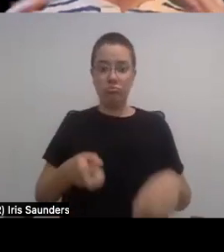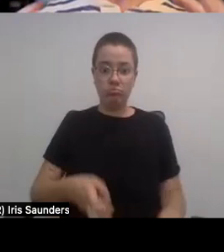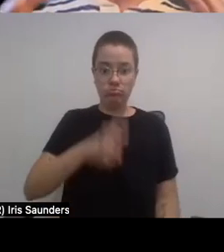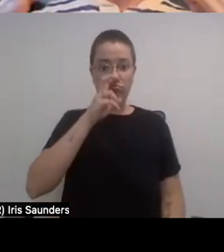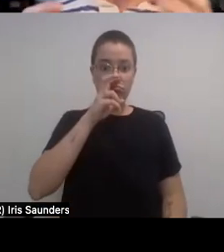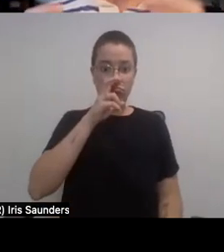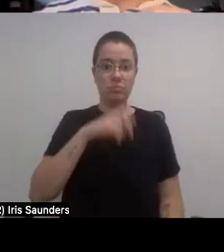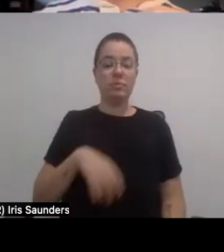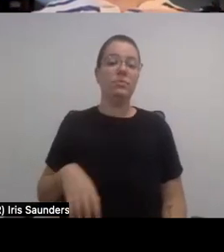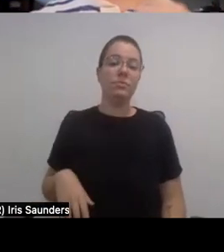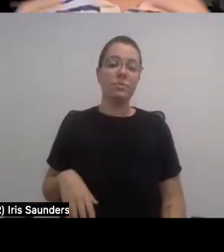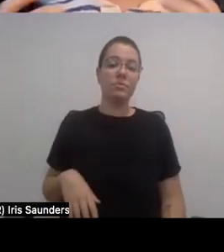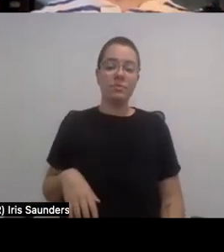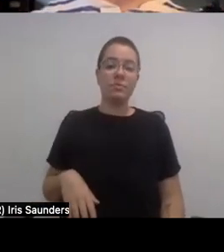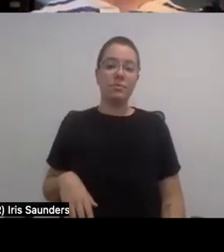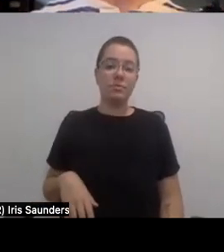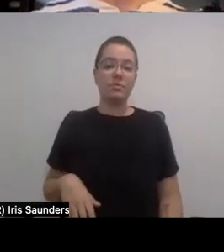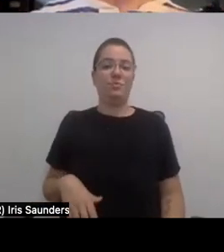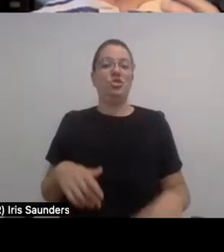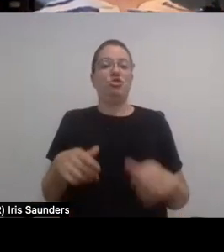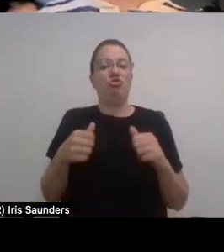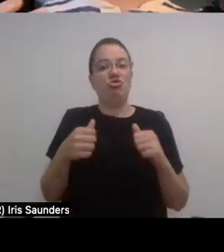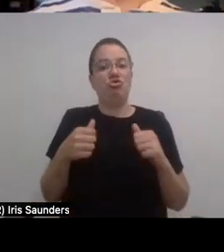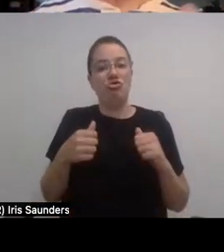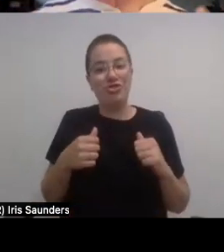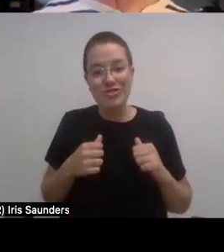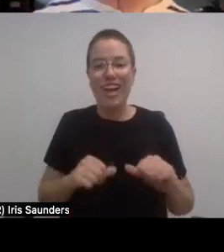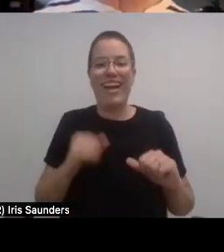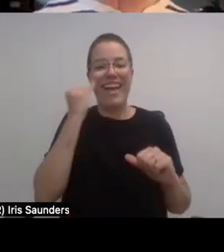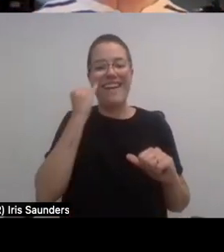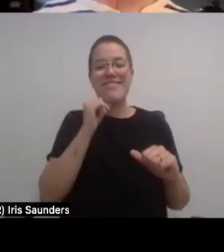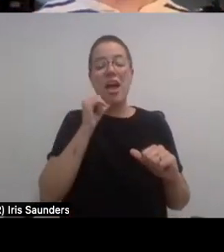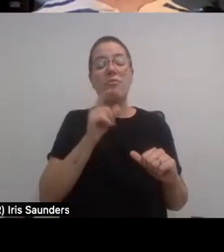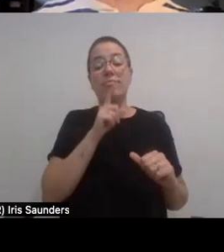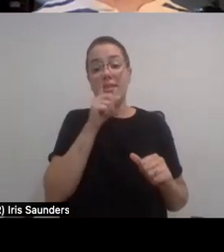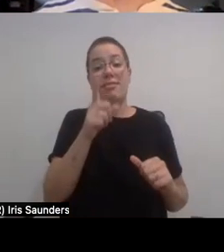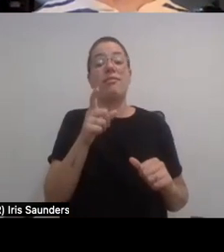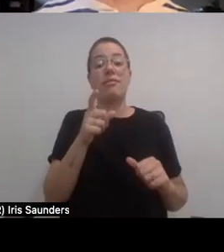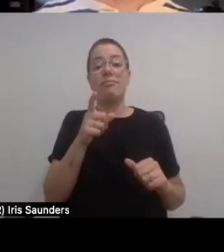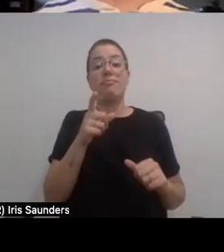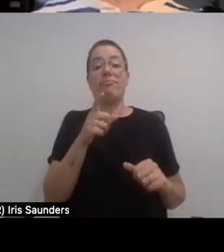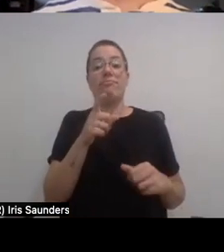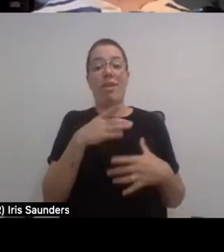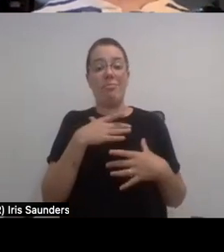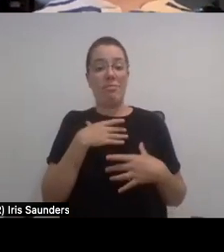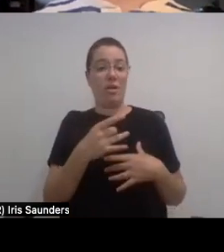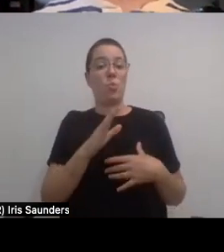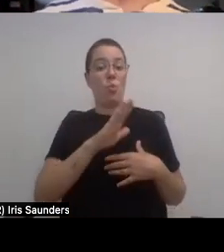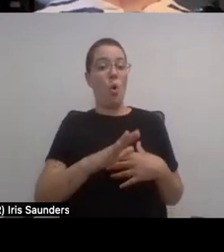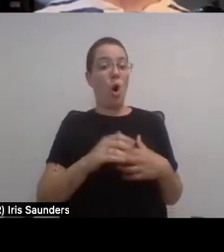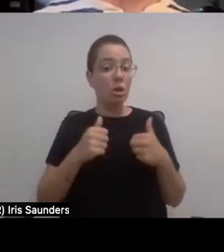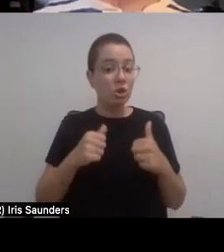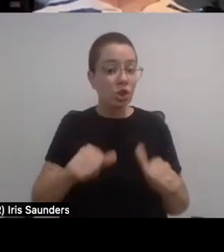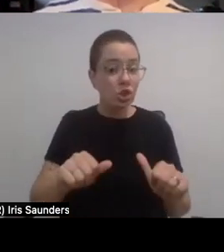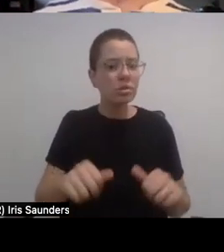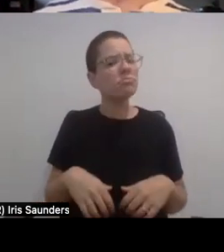and, you know, and just try, even if they don't ultimately like, you know, an audition, they should at least be